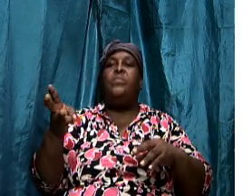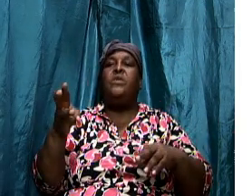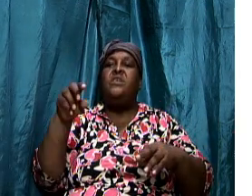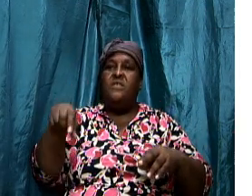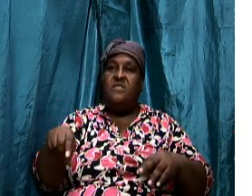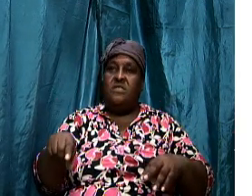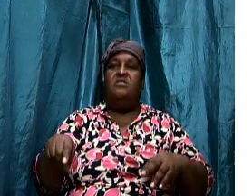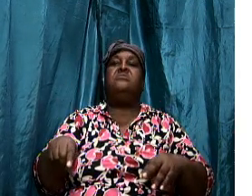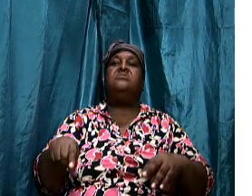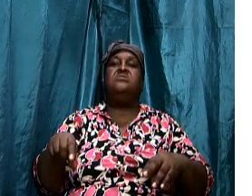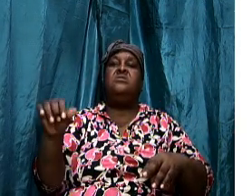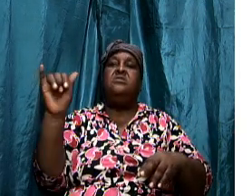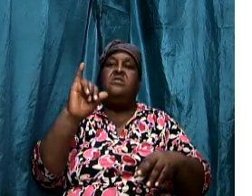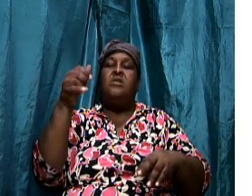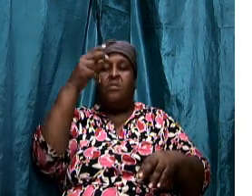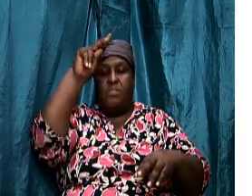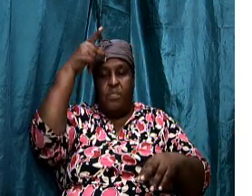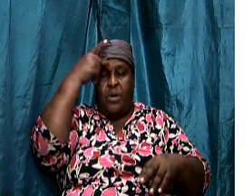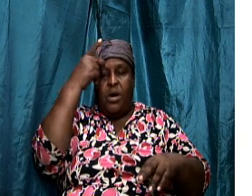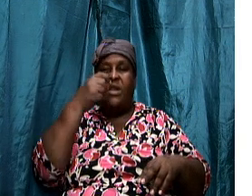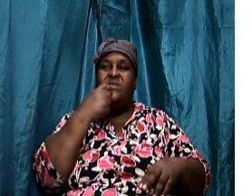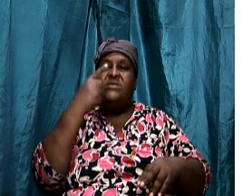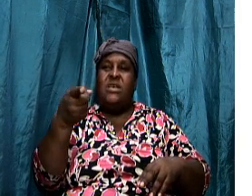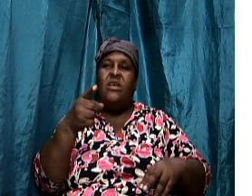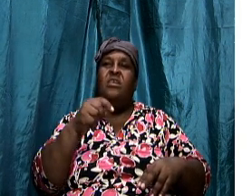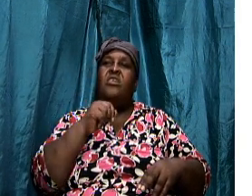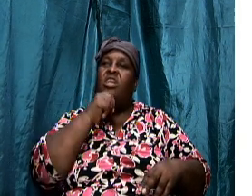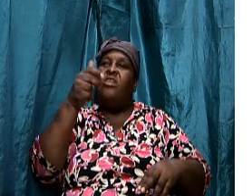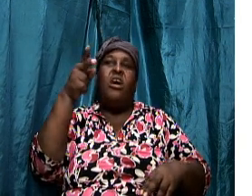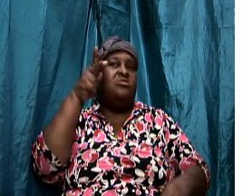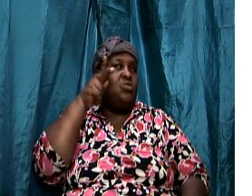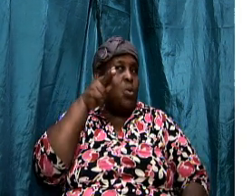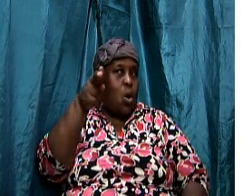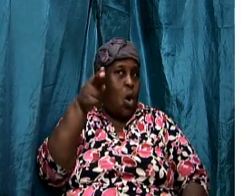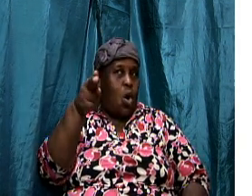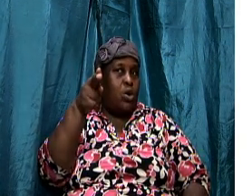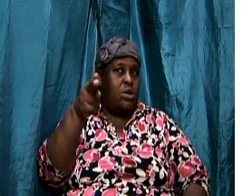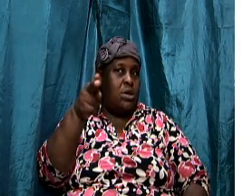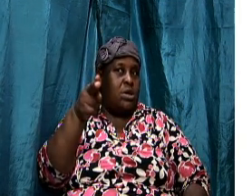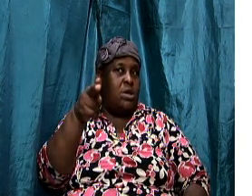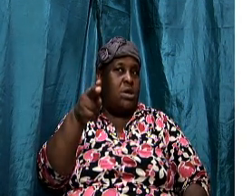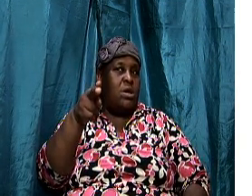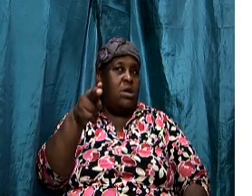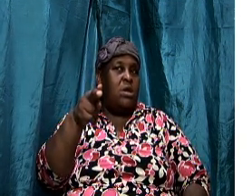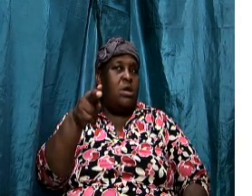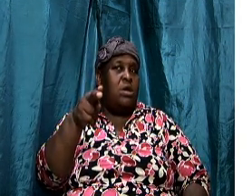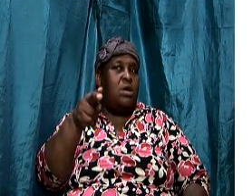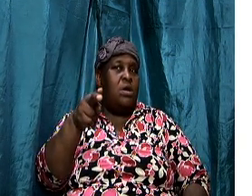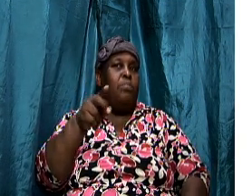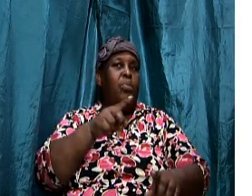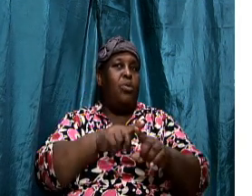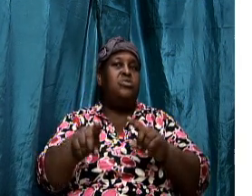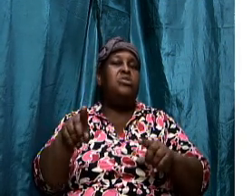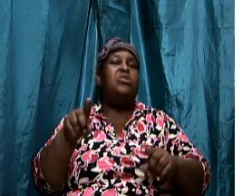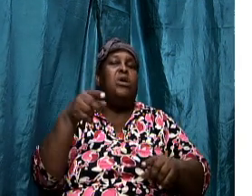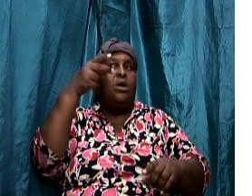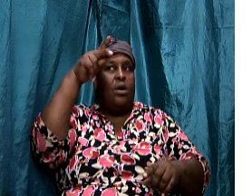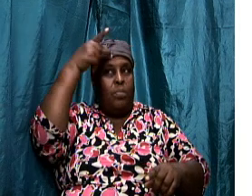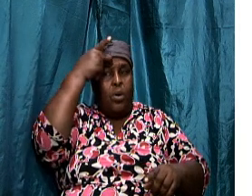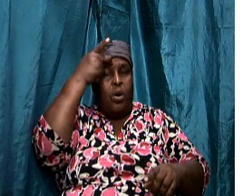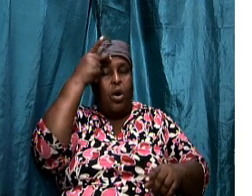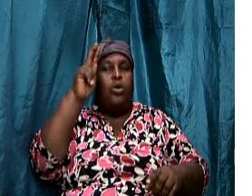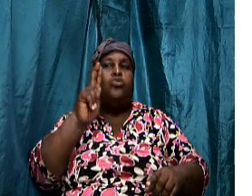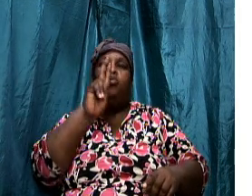reference to, it is not guns that he used in his illustration, but he used a